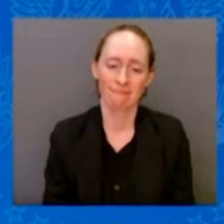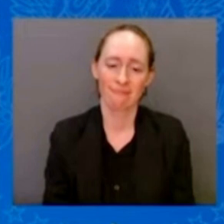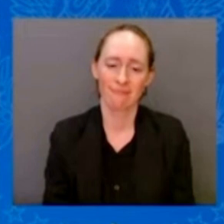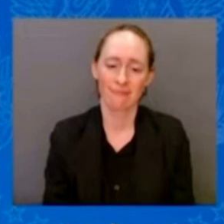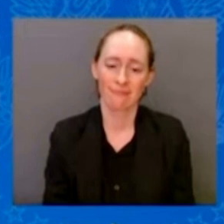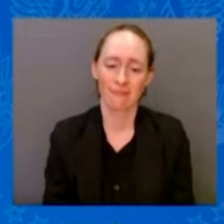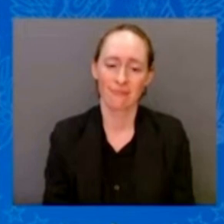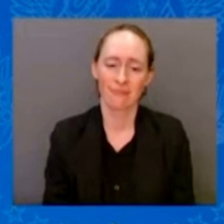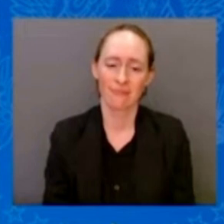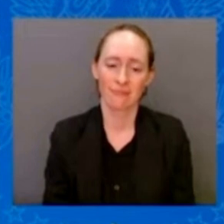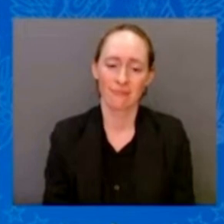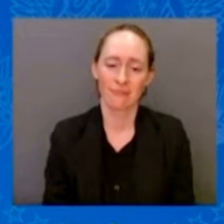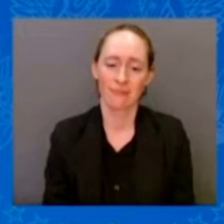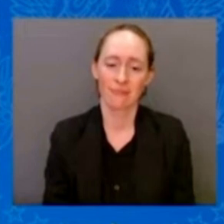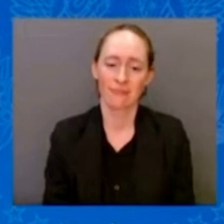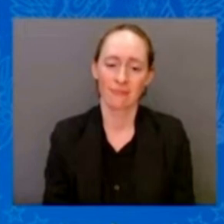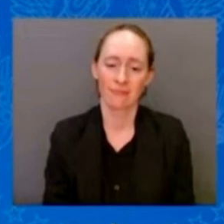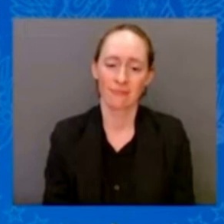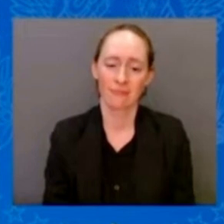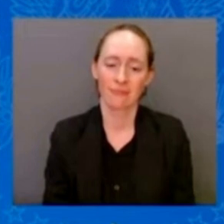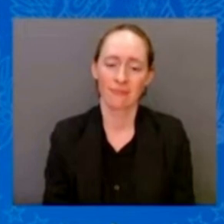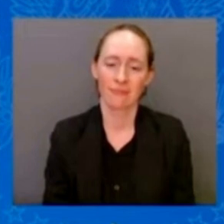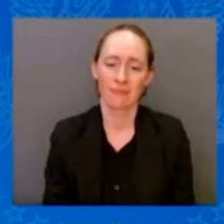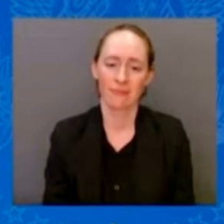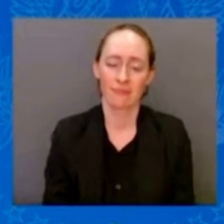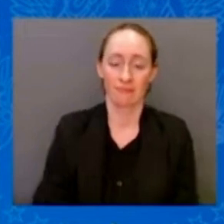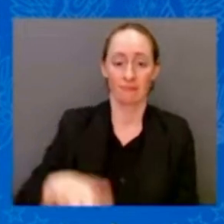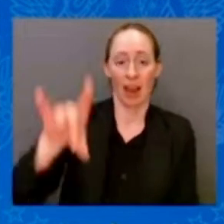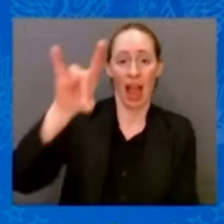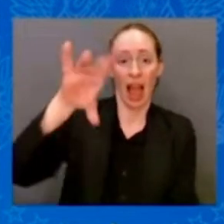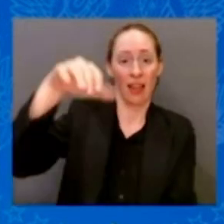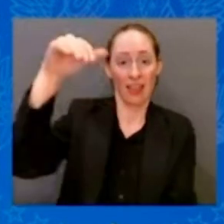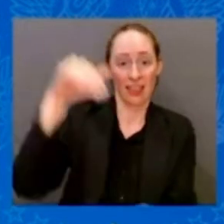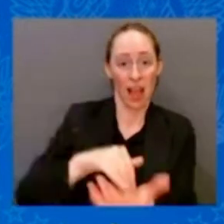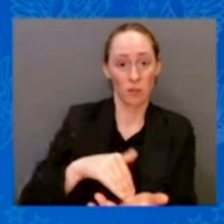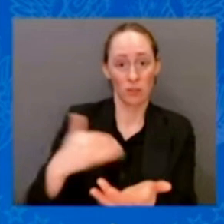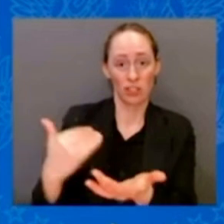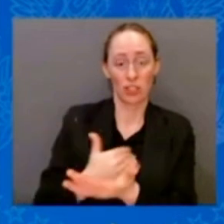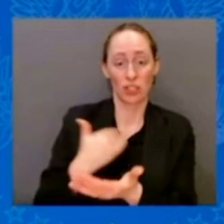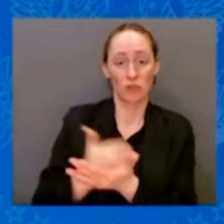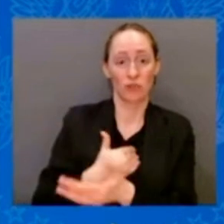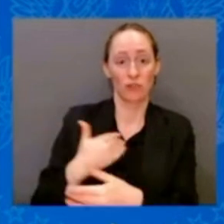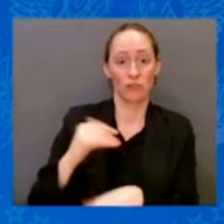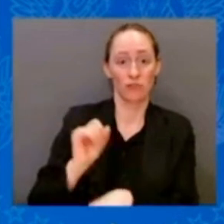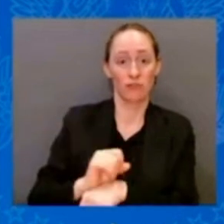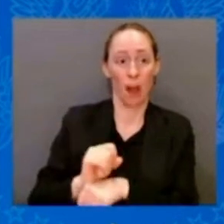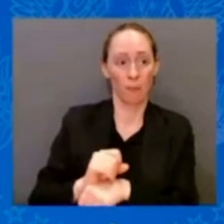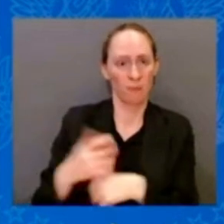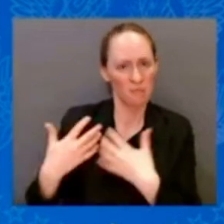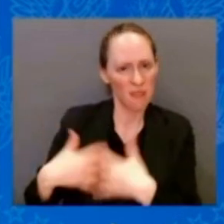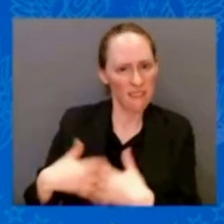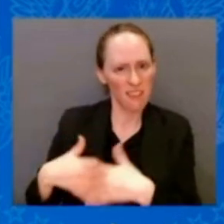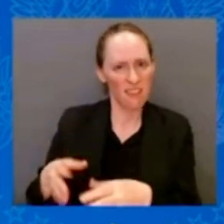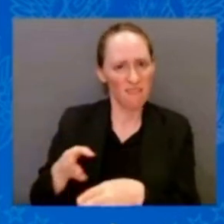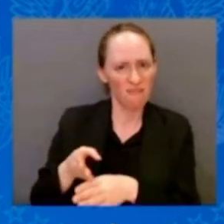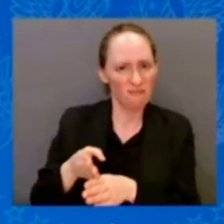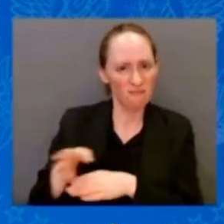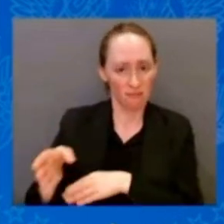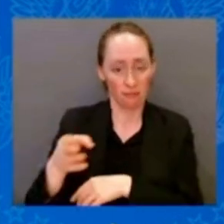800,000 manufacturing jobs. Where, in God's name, is it written that we can't lead the world in manufacturing again, like we used to?